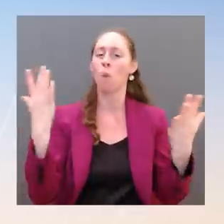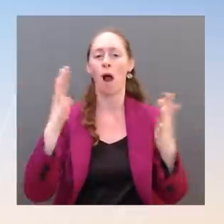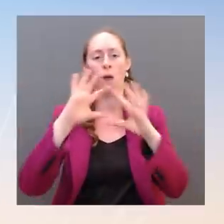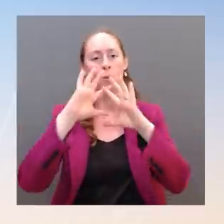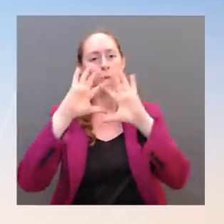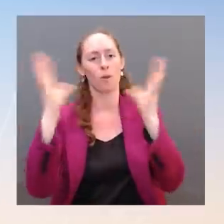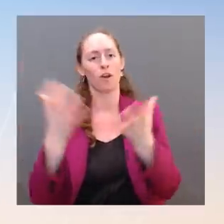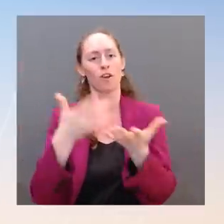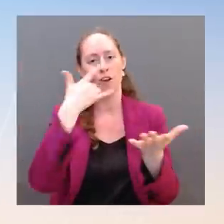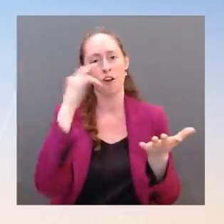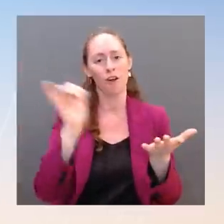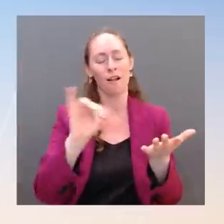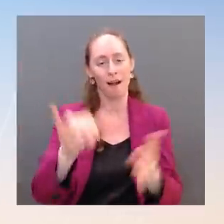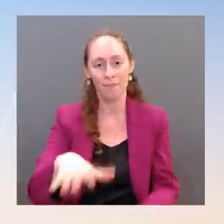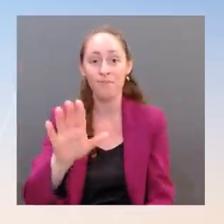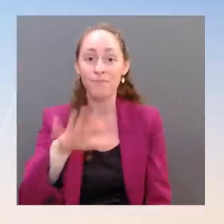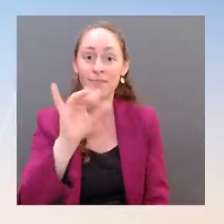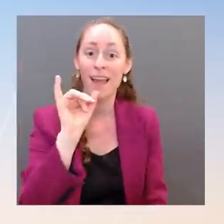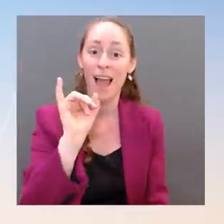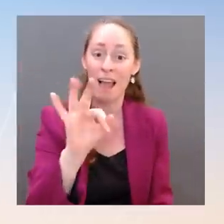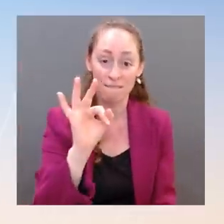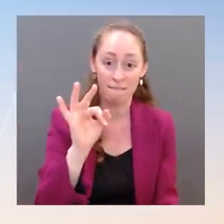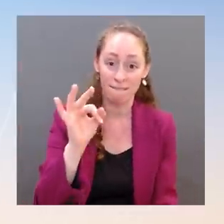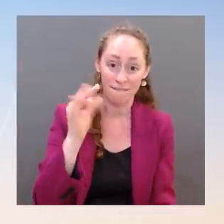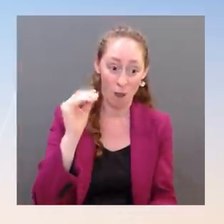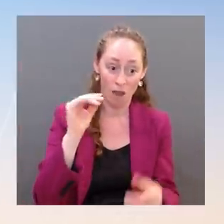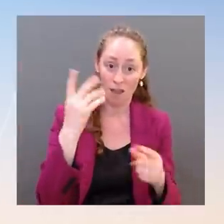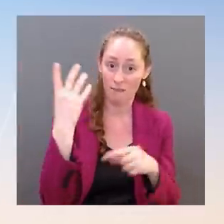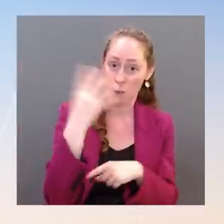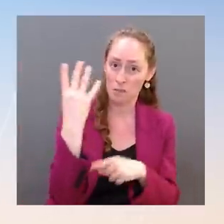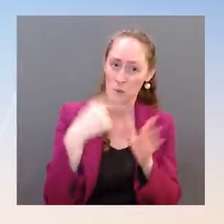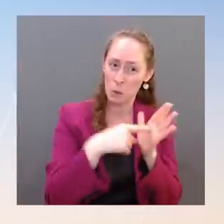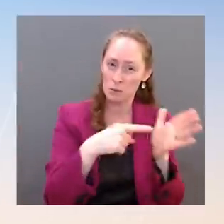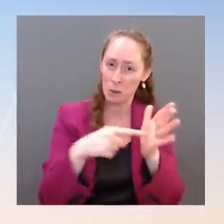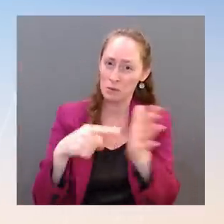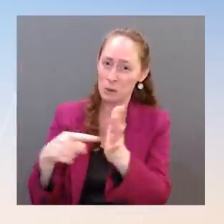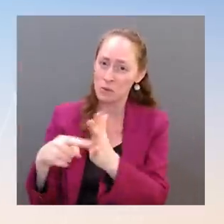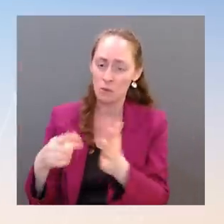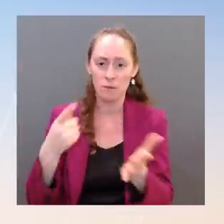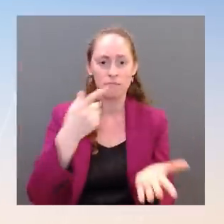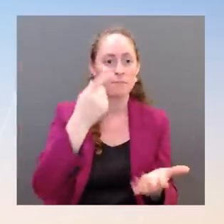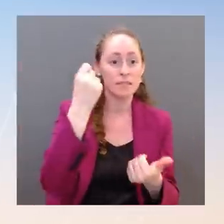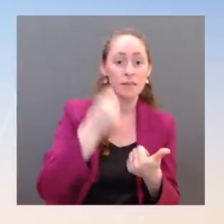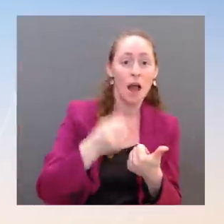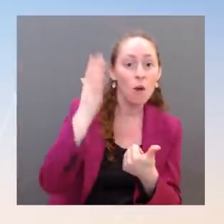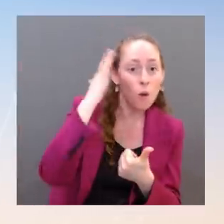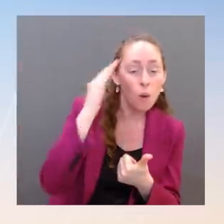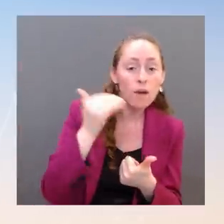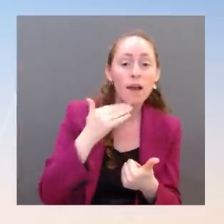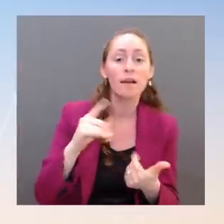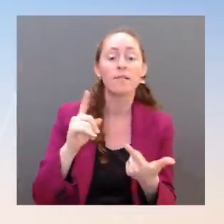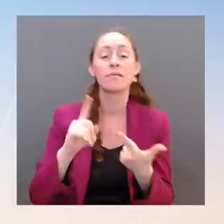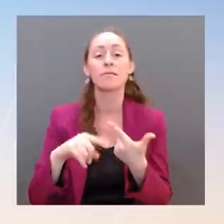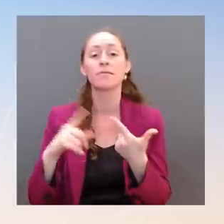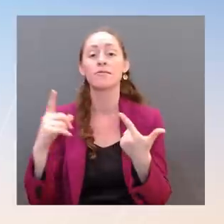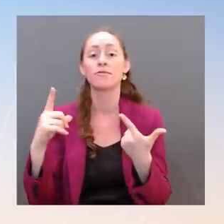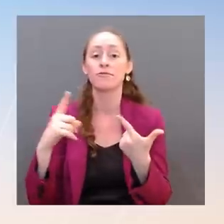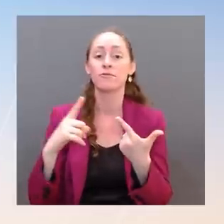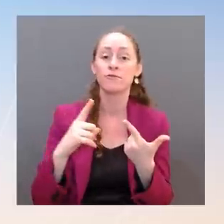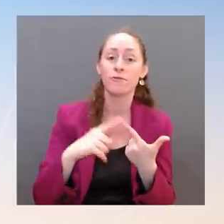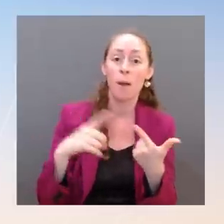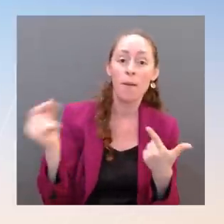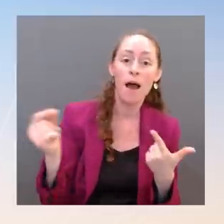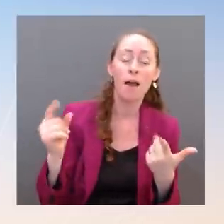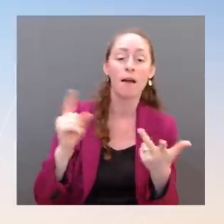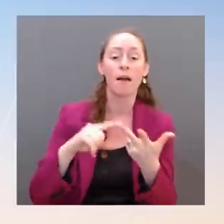bilaterally, with the ROK and Japan, through the Quad, through the Indo-Pacific Economic Framework, it will send a powerful message. We think